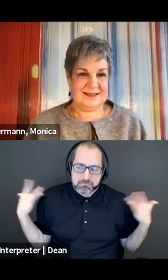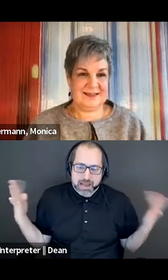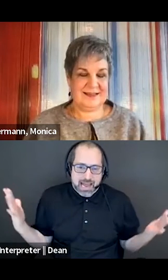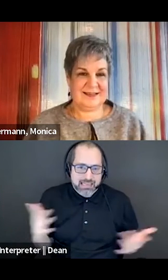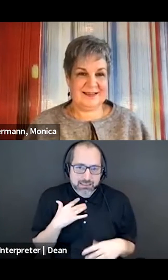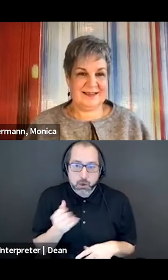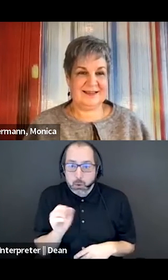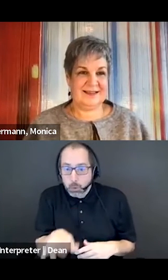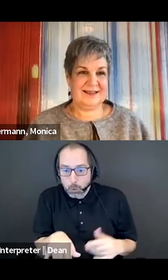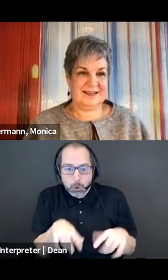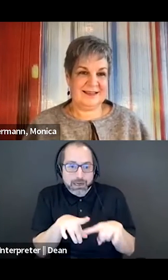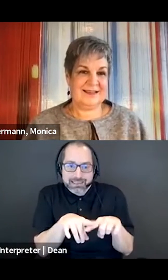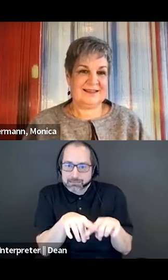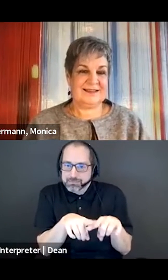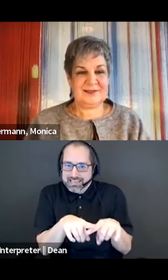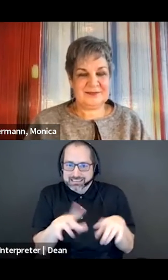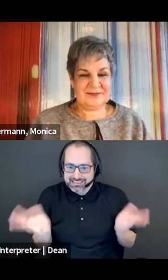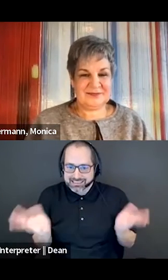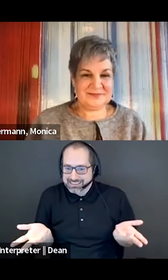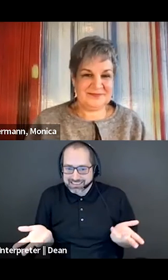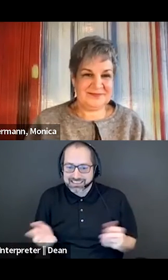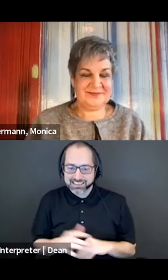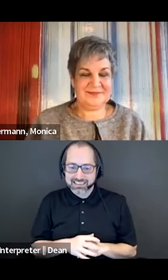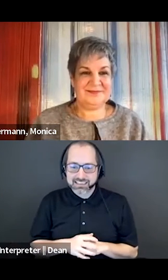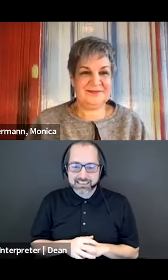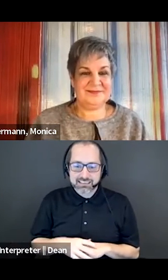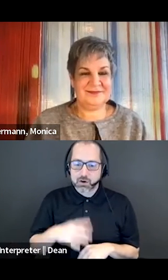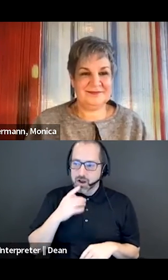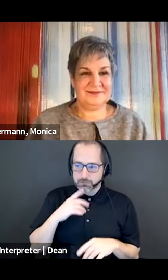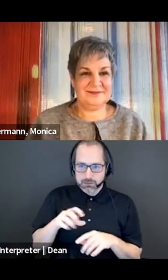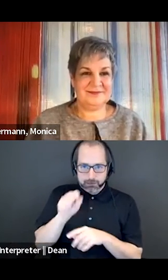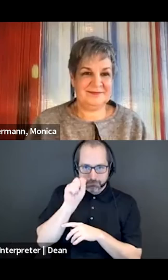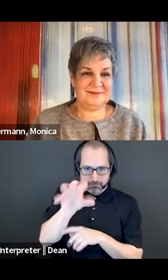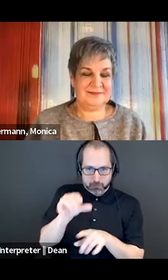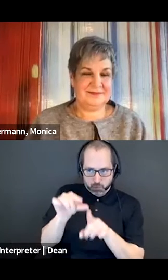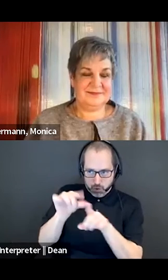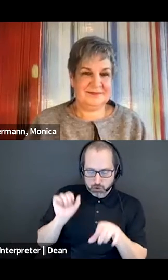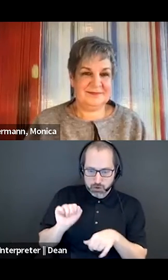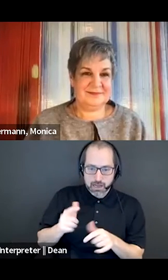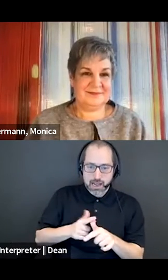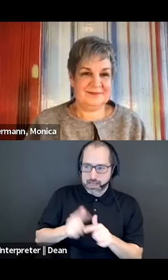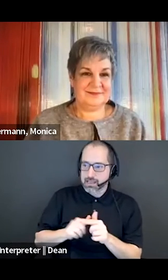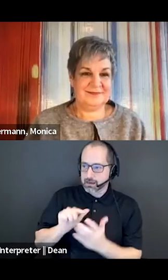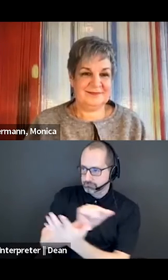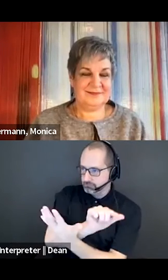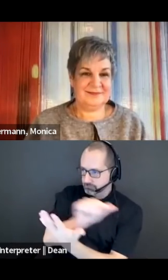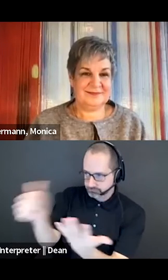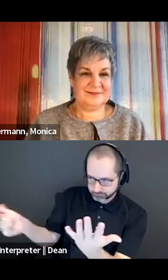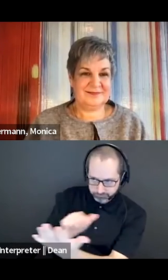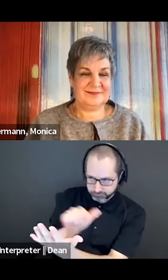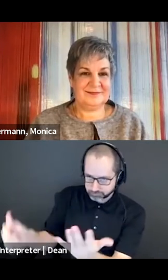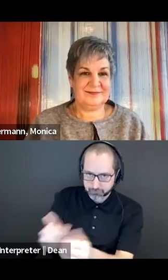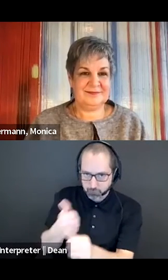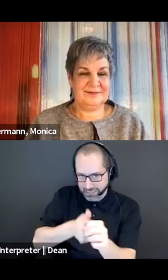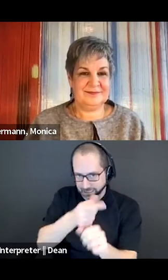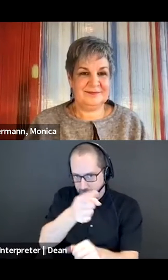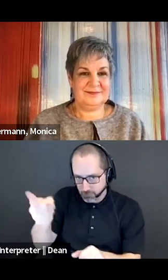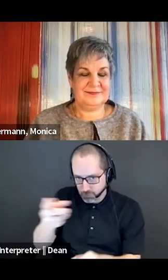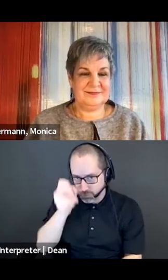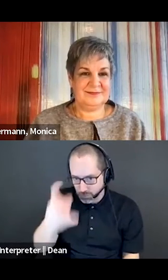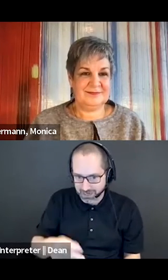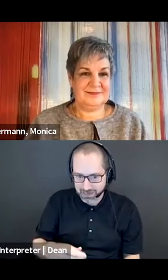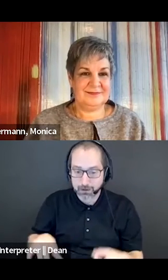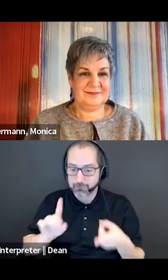context. Okay, so I'm going to basically say a term, and then I'm just going to go through the list of each of you. Okay, so the first term